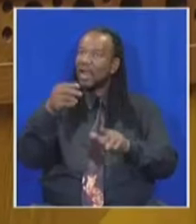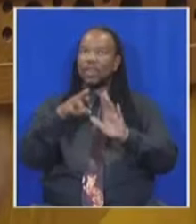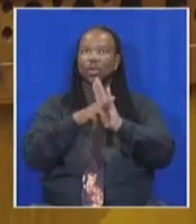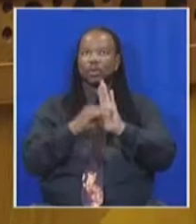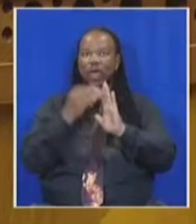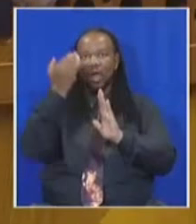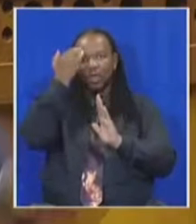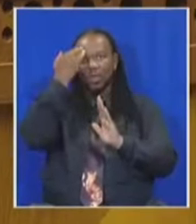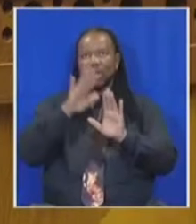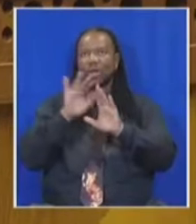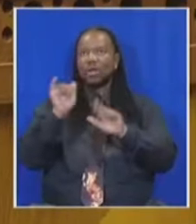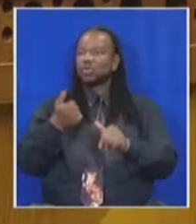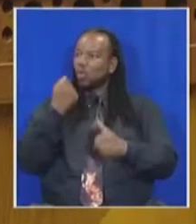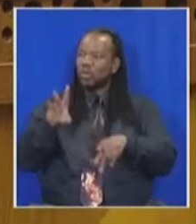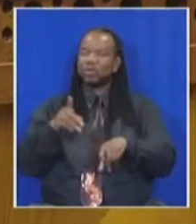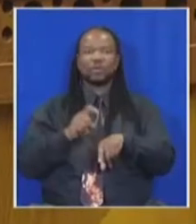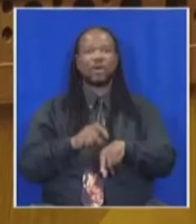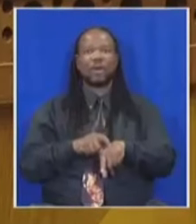the rules Don't waste our time